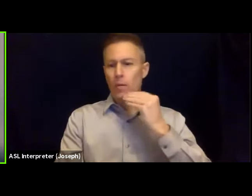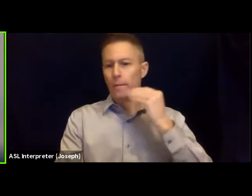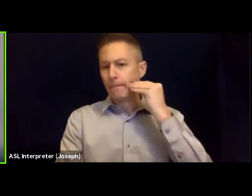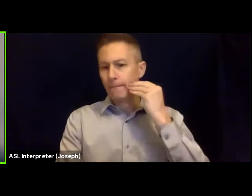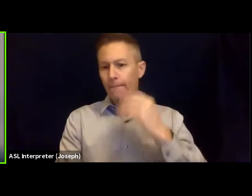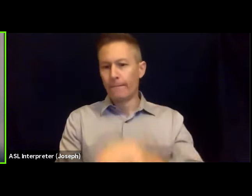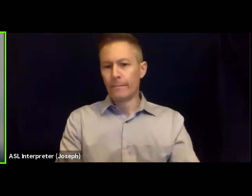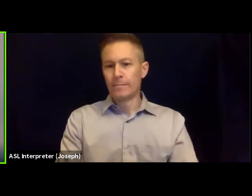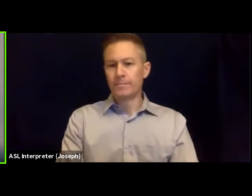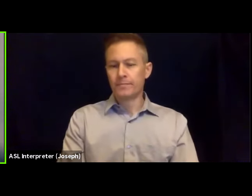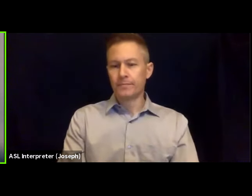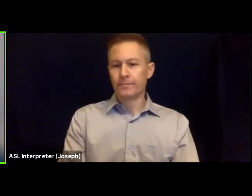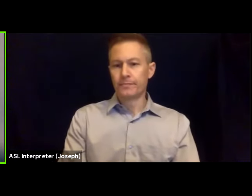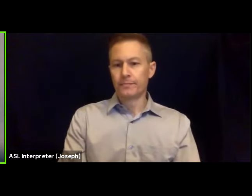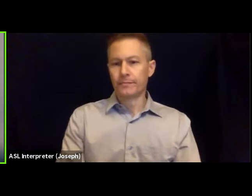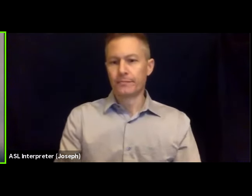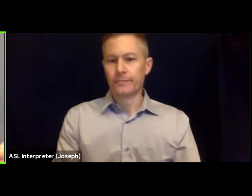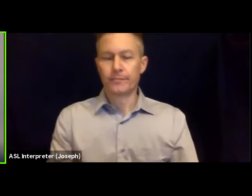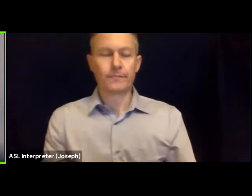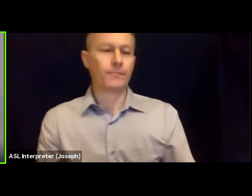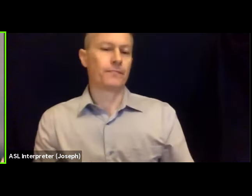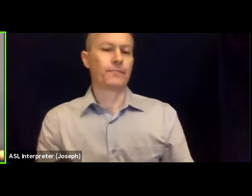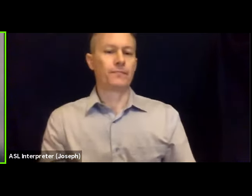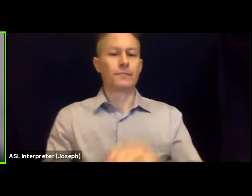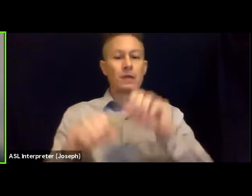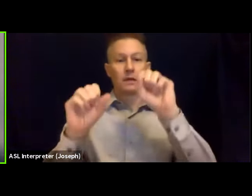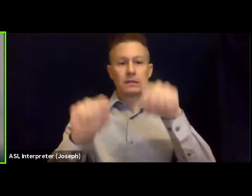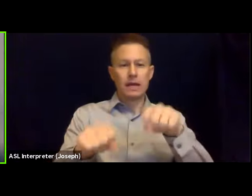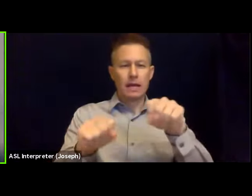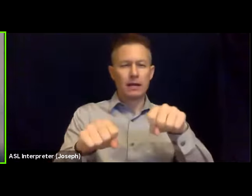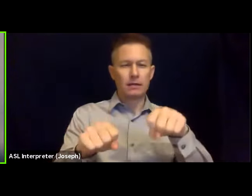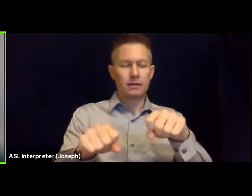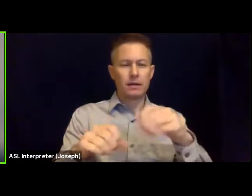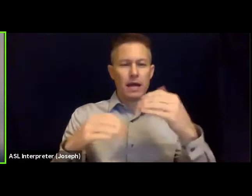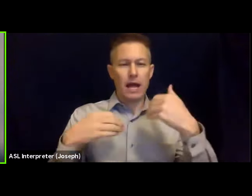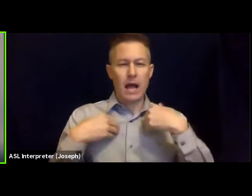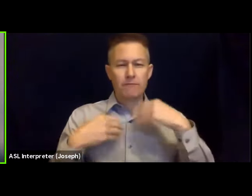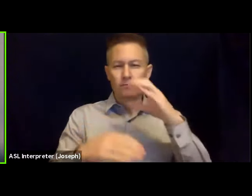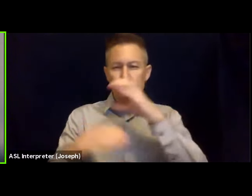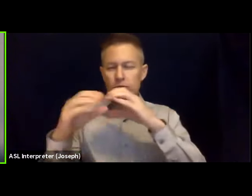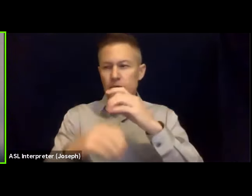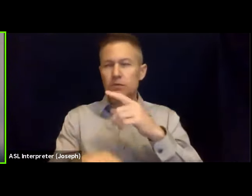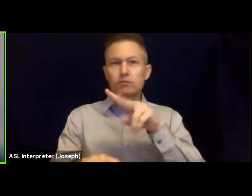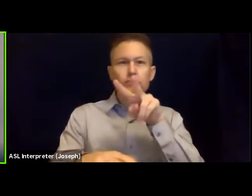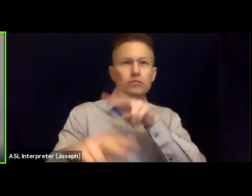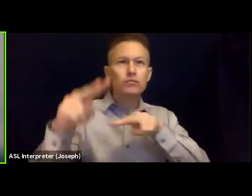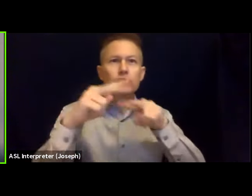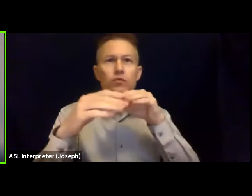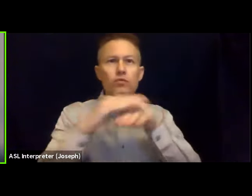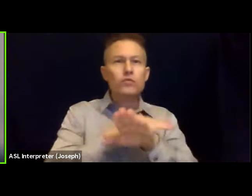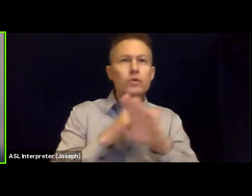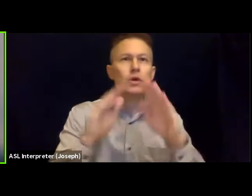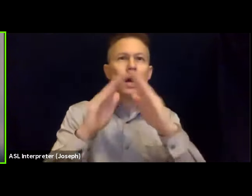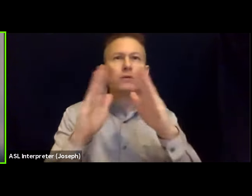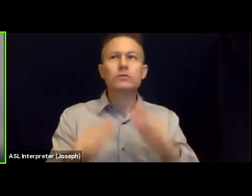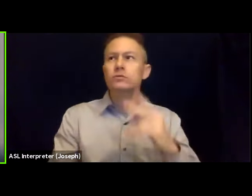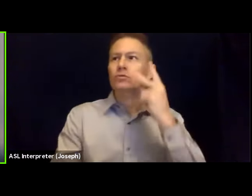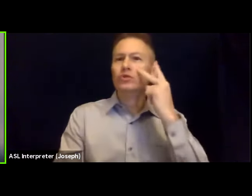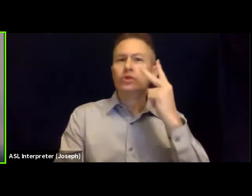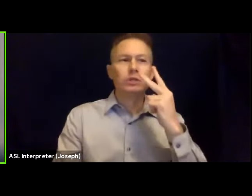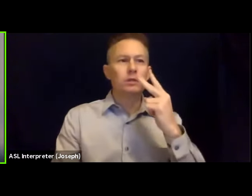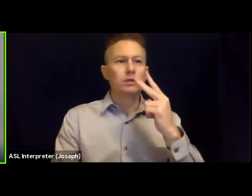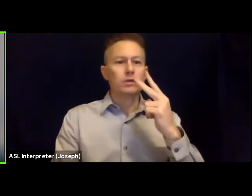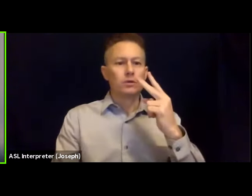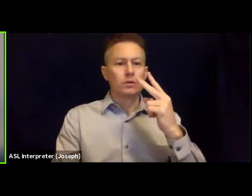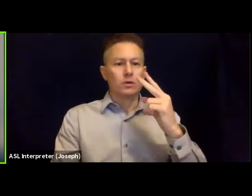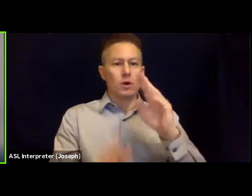hazards home hunt and recognize that bookcases, refrigerators, televisions, and objects that hang on walls can become